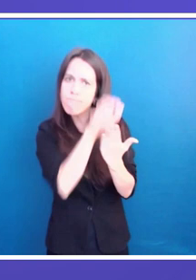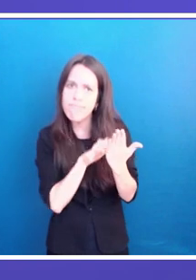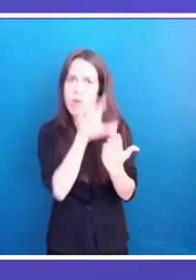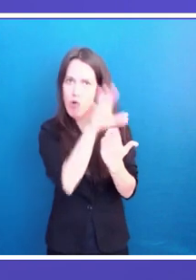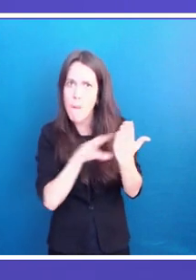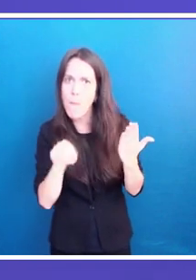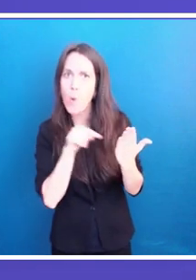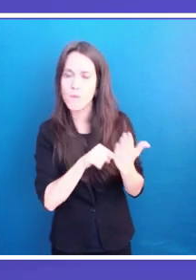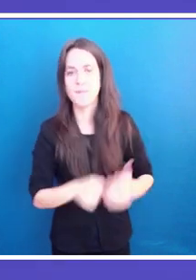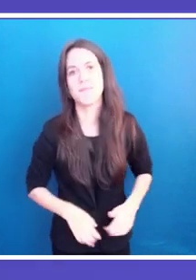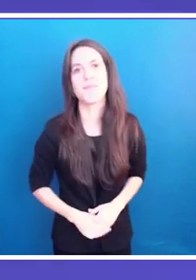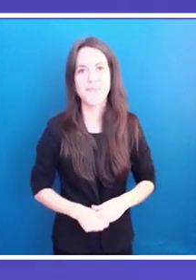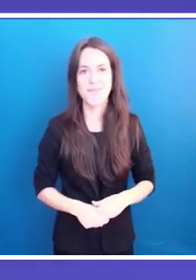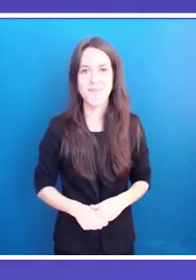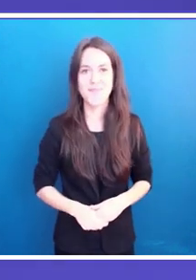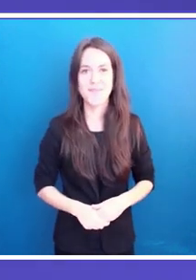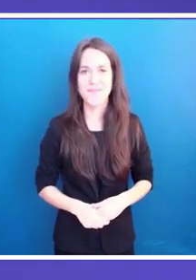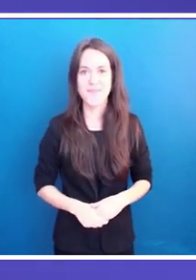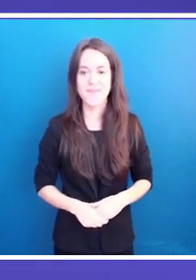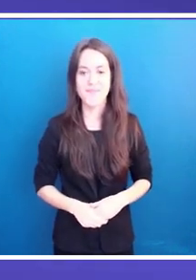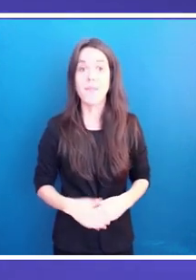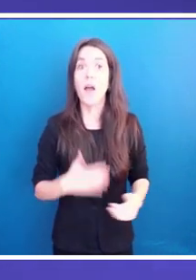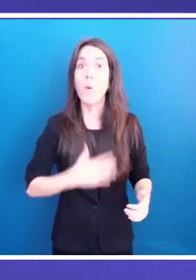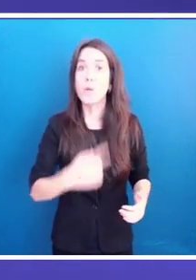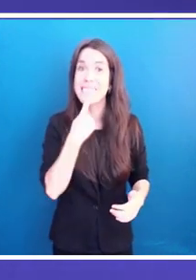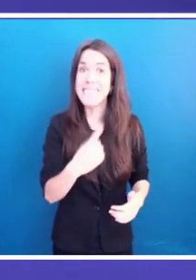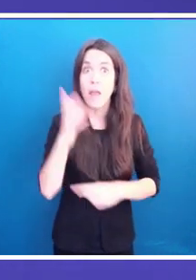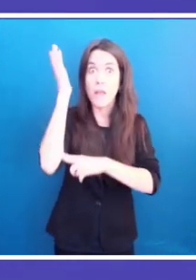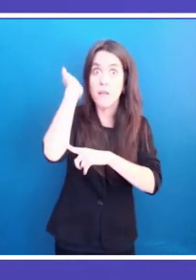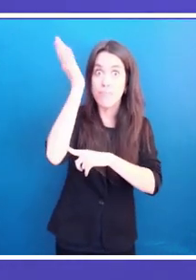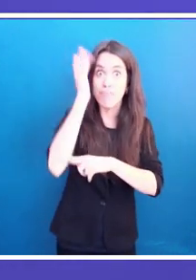I would like to mention that every speaker has six minutes.